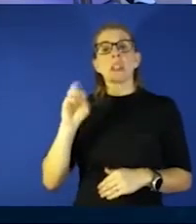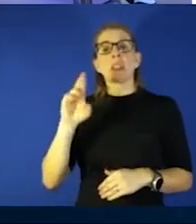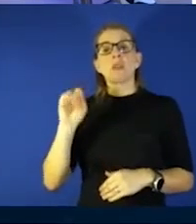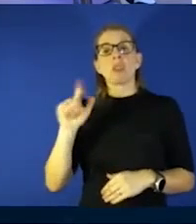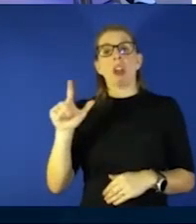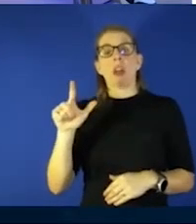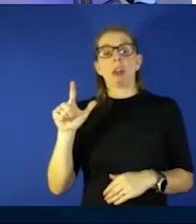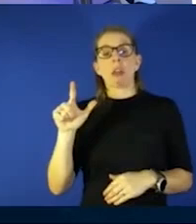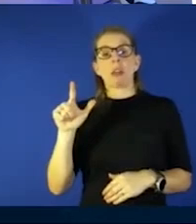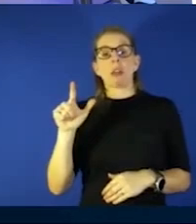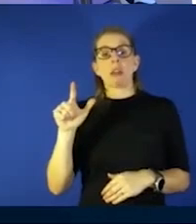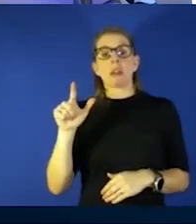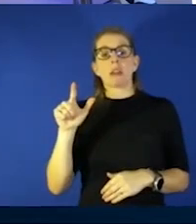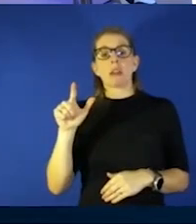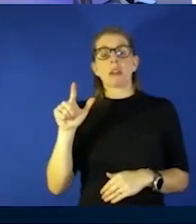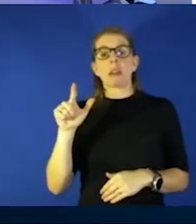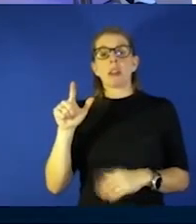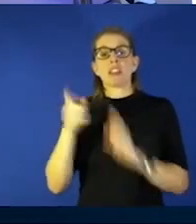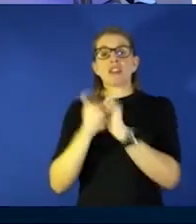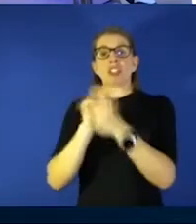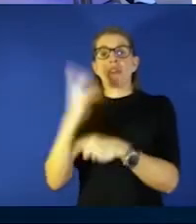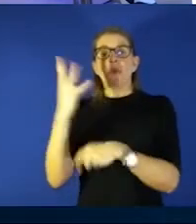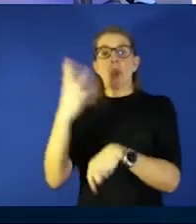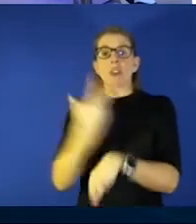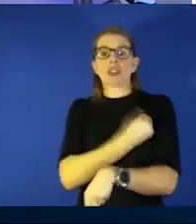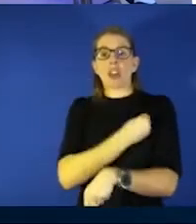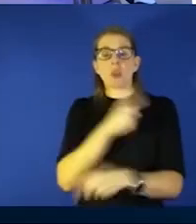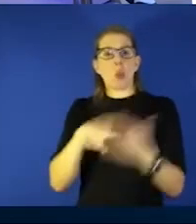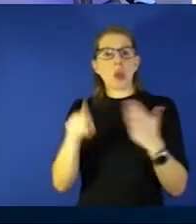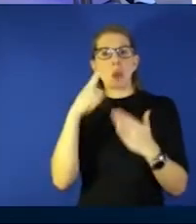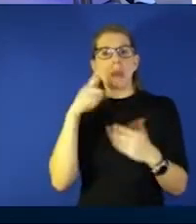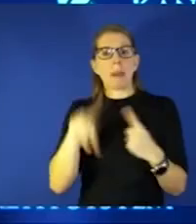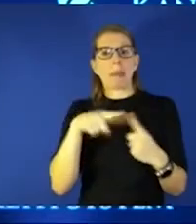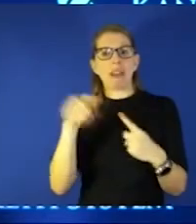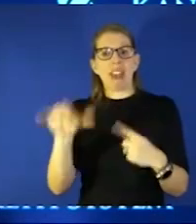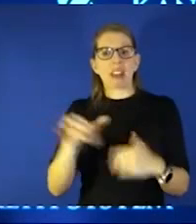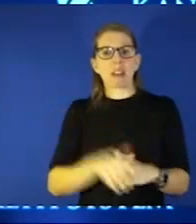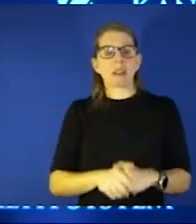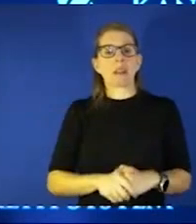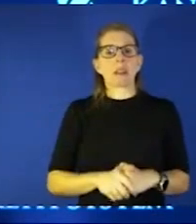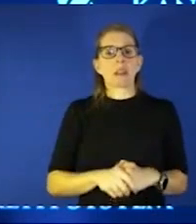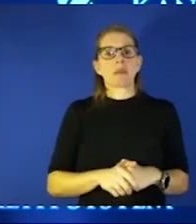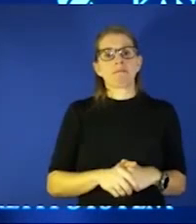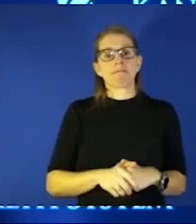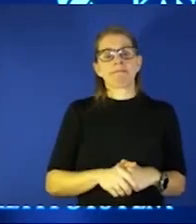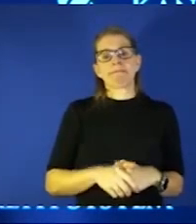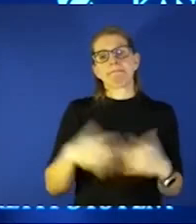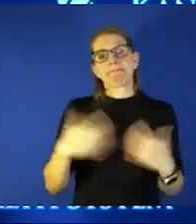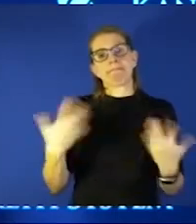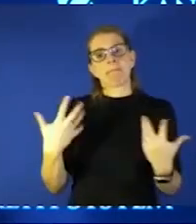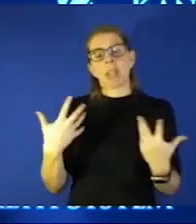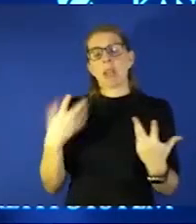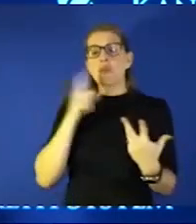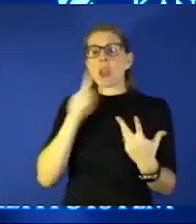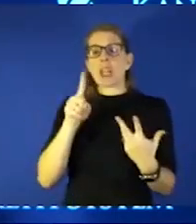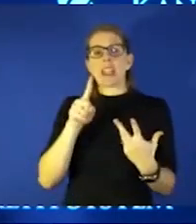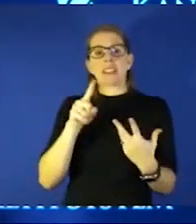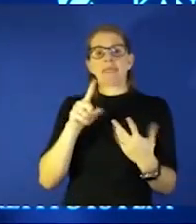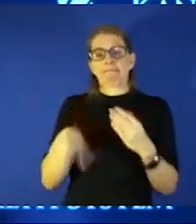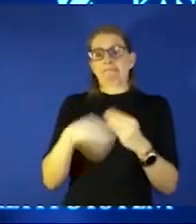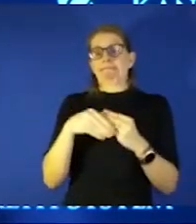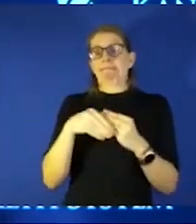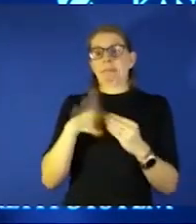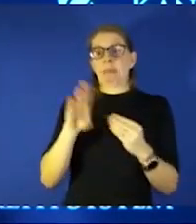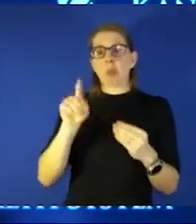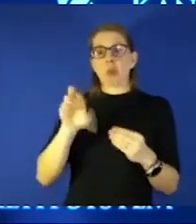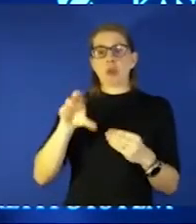hearing is now going to four shots what do the docs think of that yeah i think it's just a question of another booster because of the omicron surge and if you've been six months